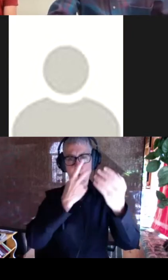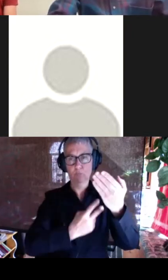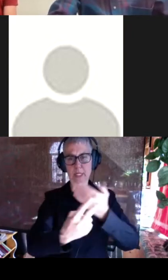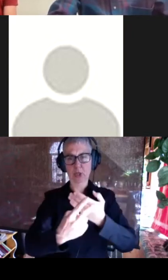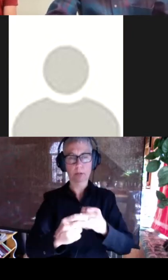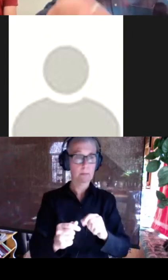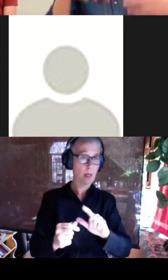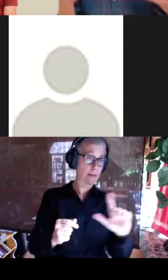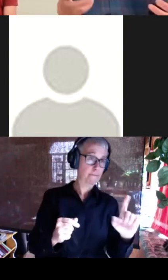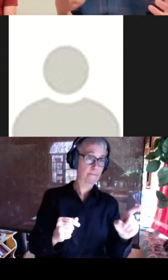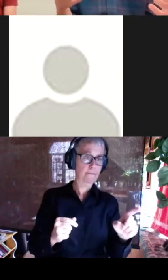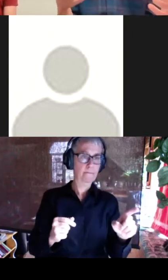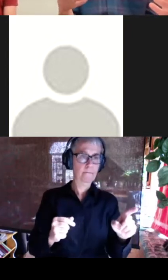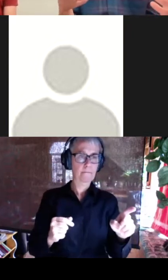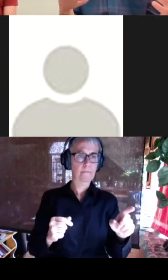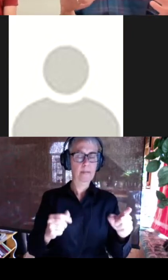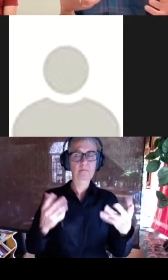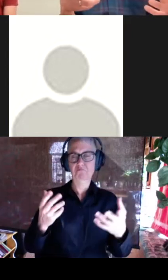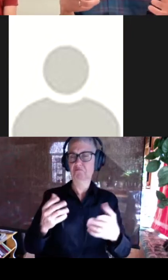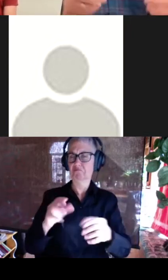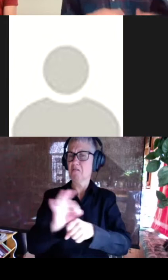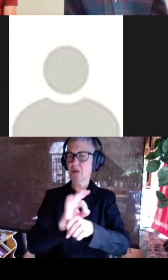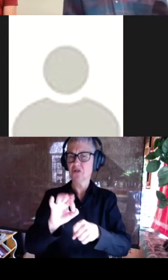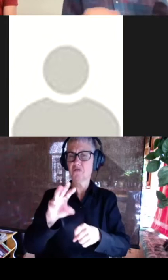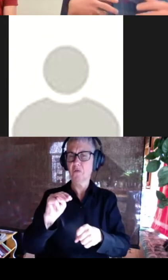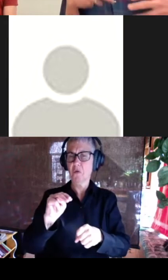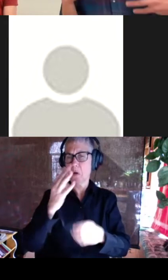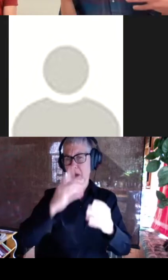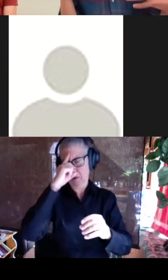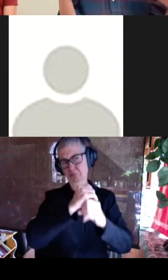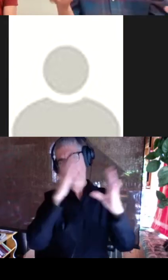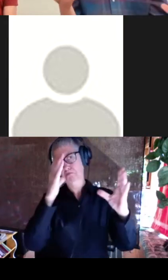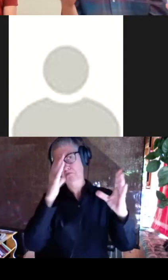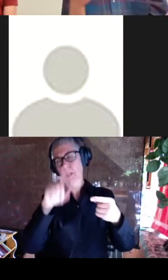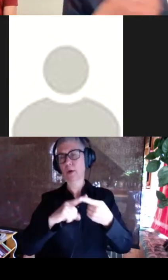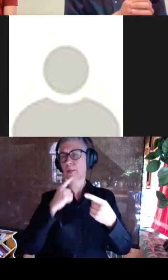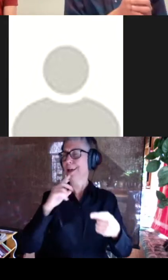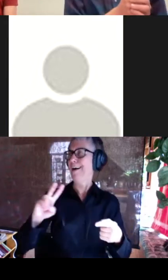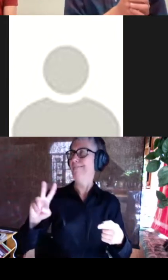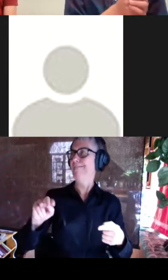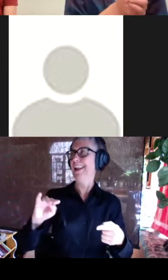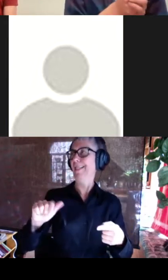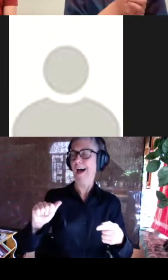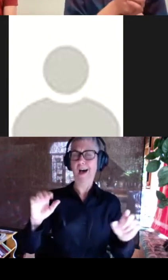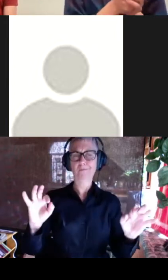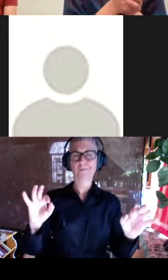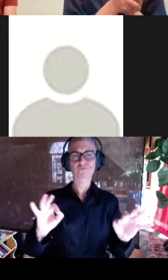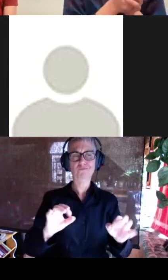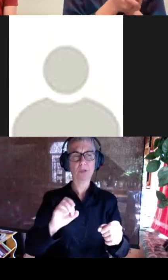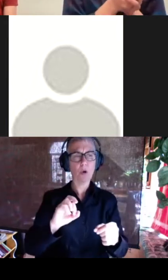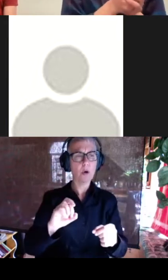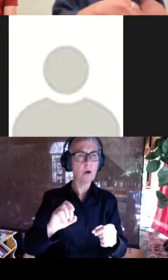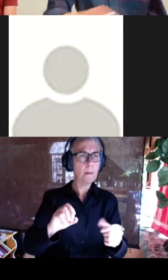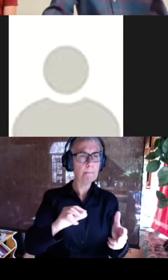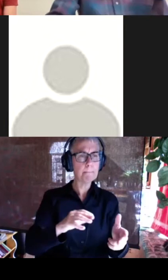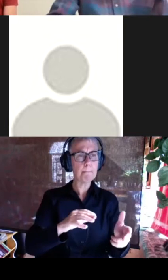is maybe a functional form that we might think of when we would say like vanilla structure prediction or maybe ab initio structure